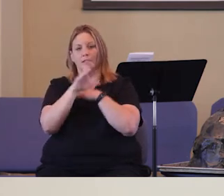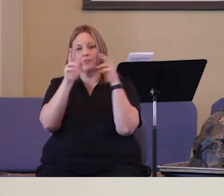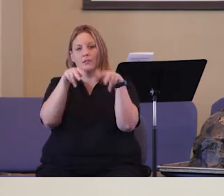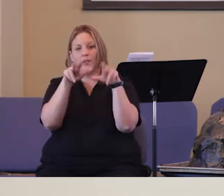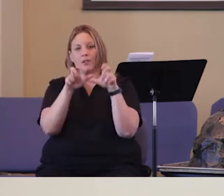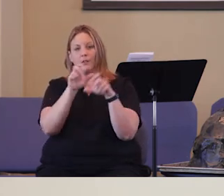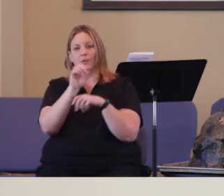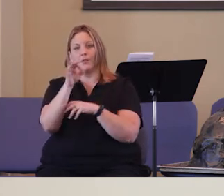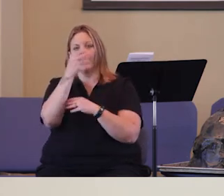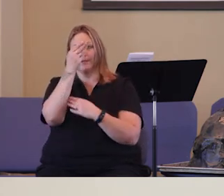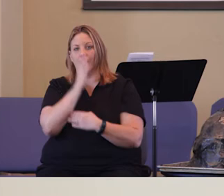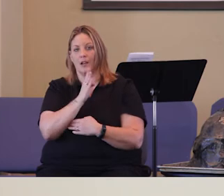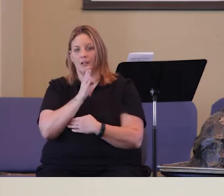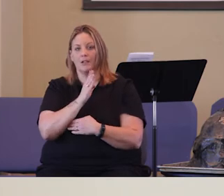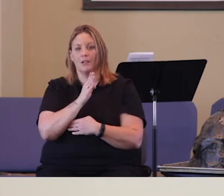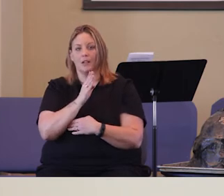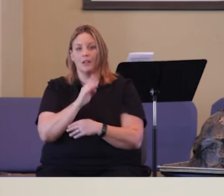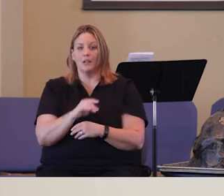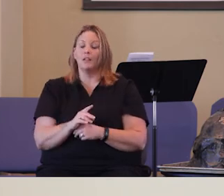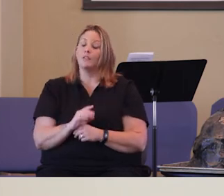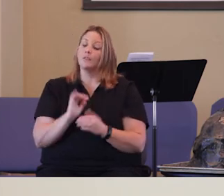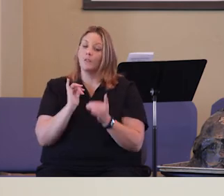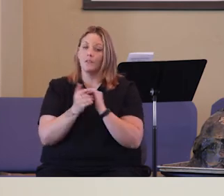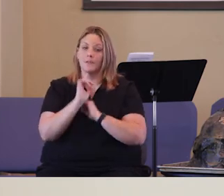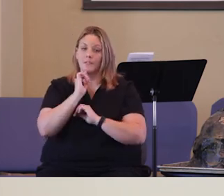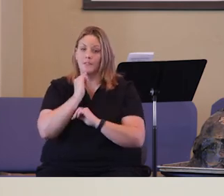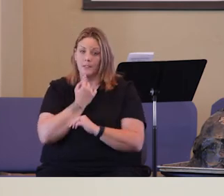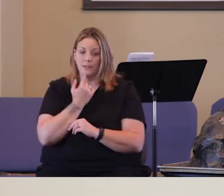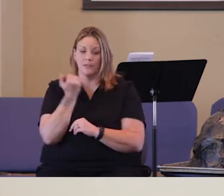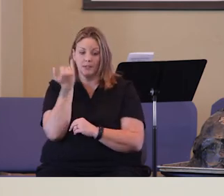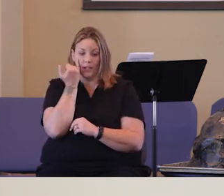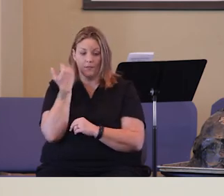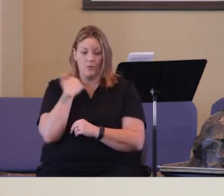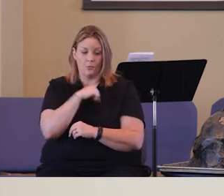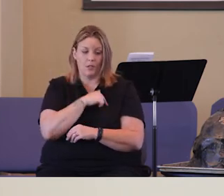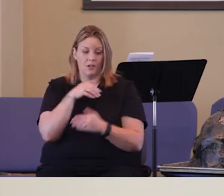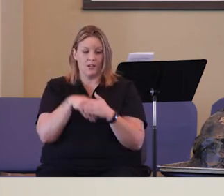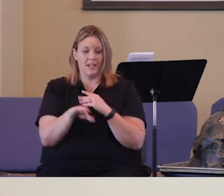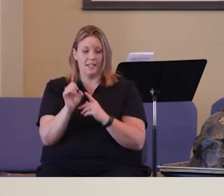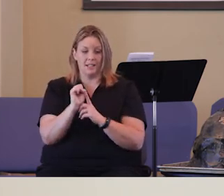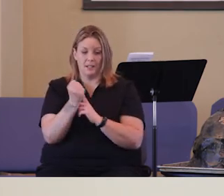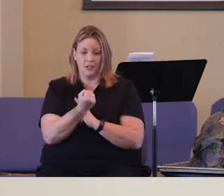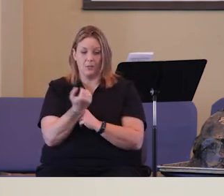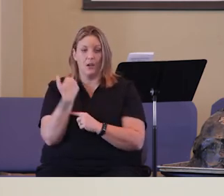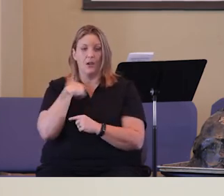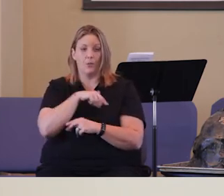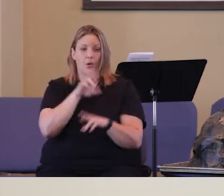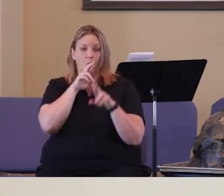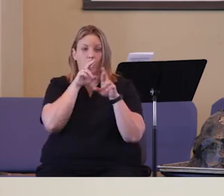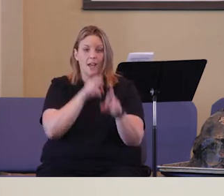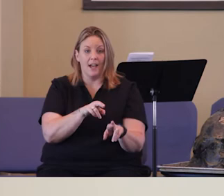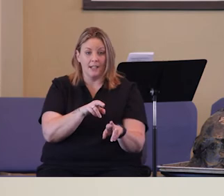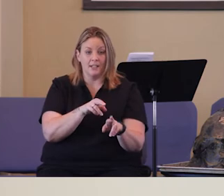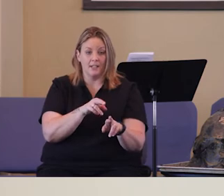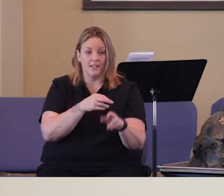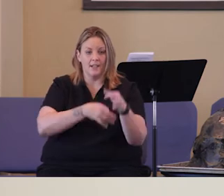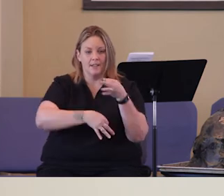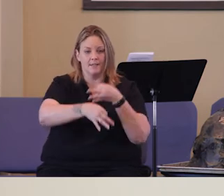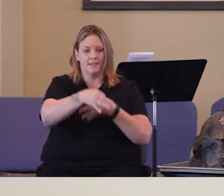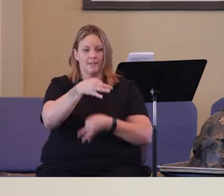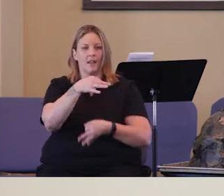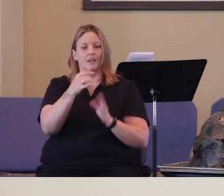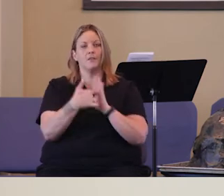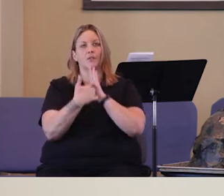And so how serious is it for us if we are in a situation and we react when we can be